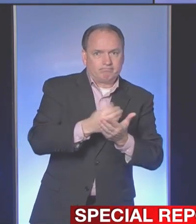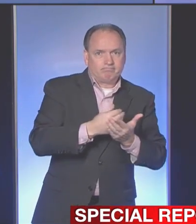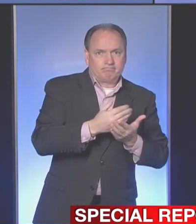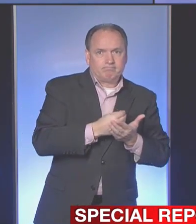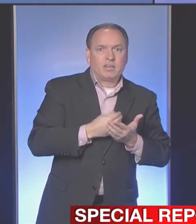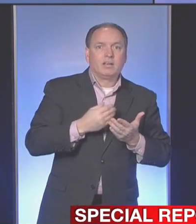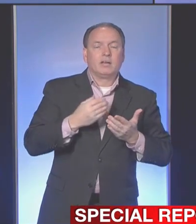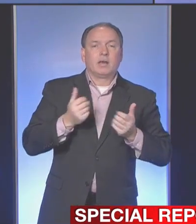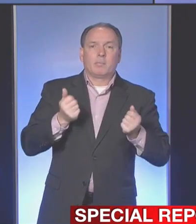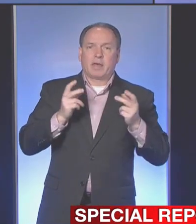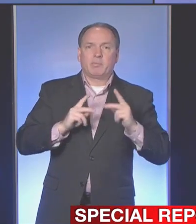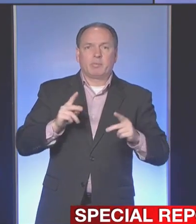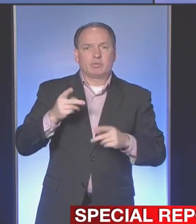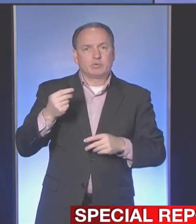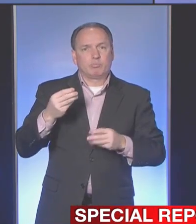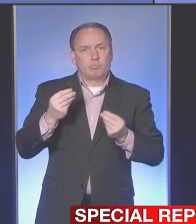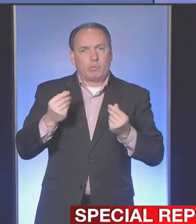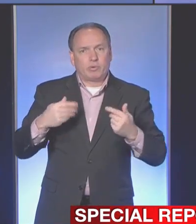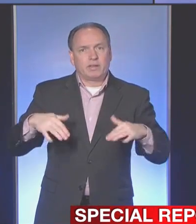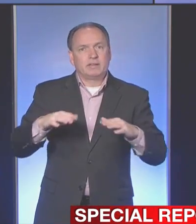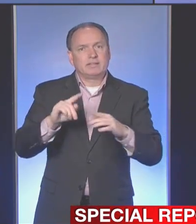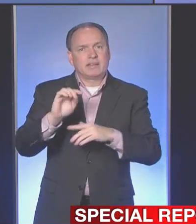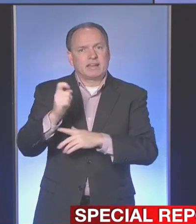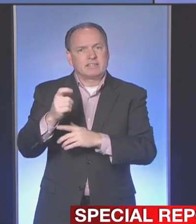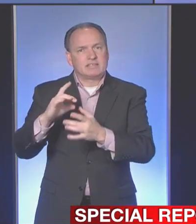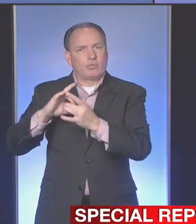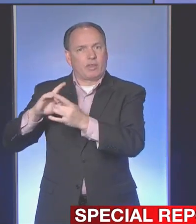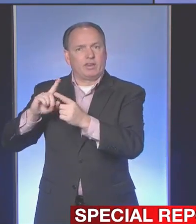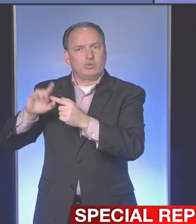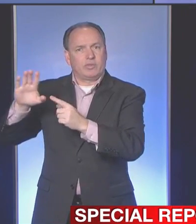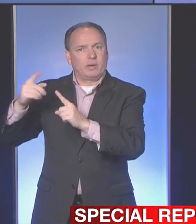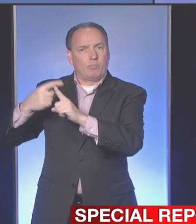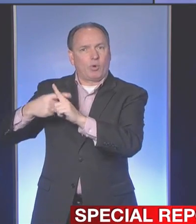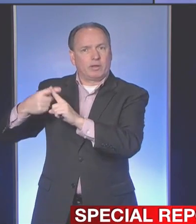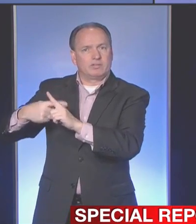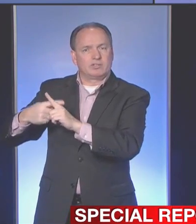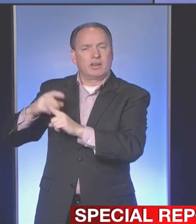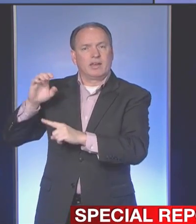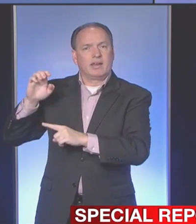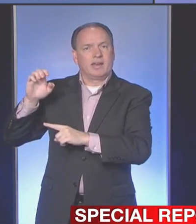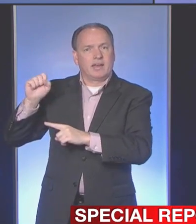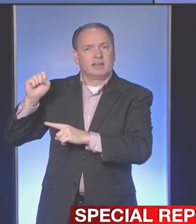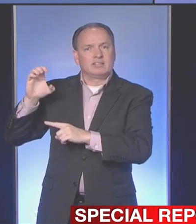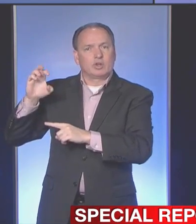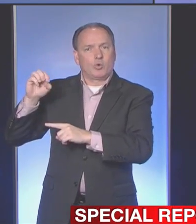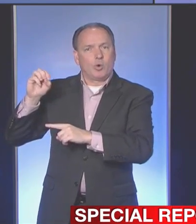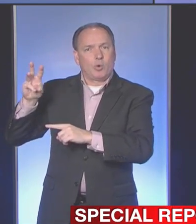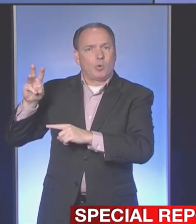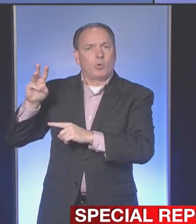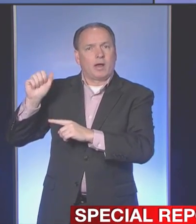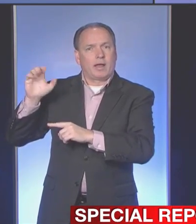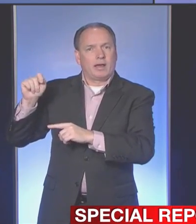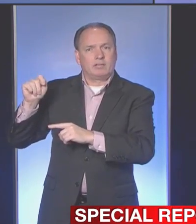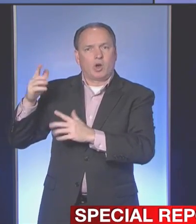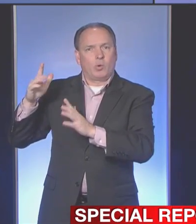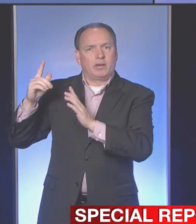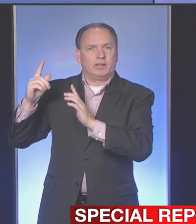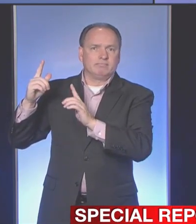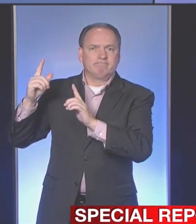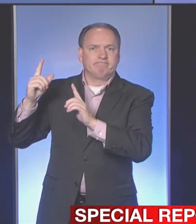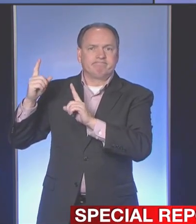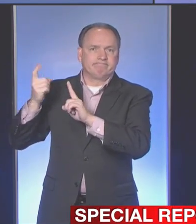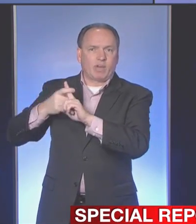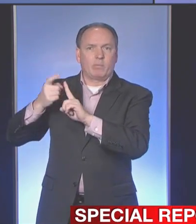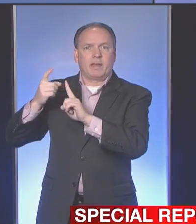Many people's property taxes are tied to their mortgage, to an escrow account, and that would be paid automatically. Of course, we don't know what this might